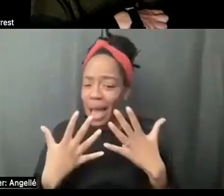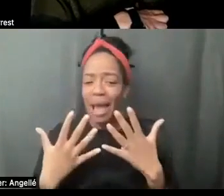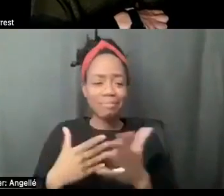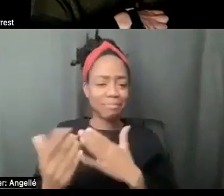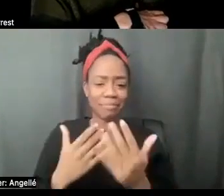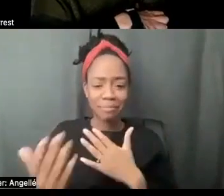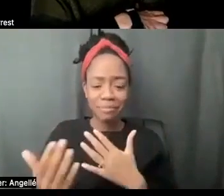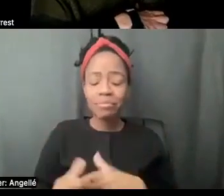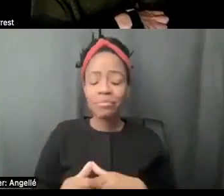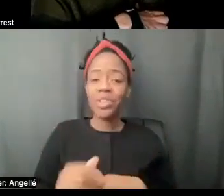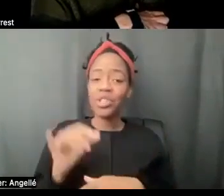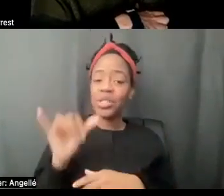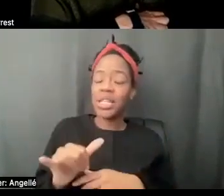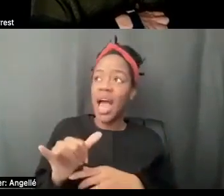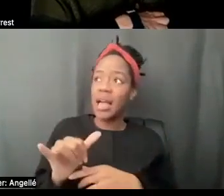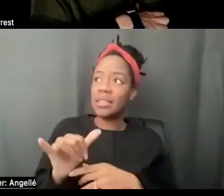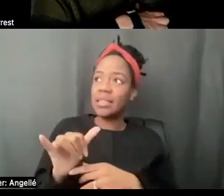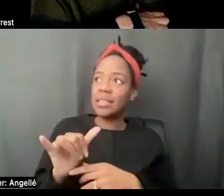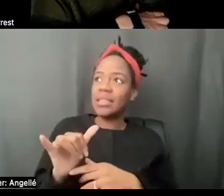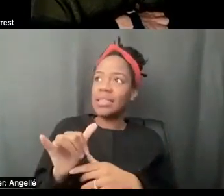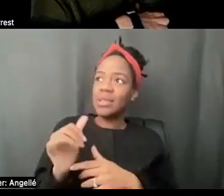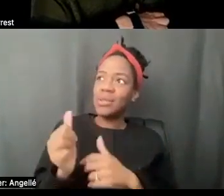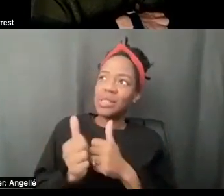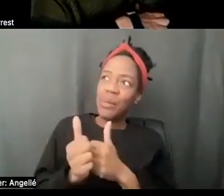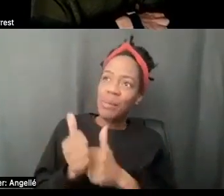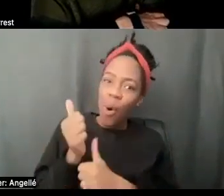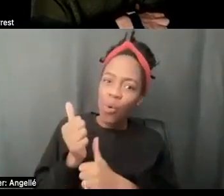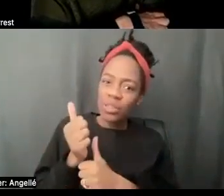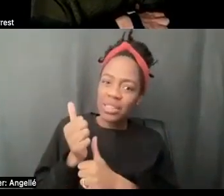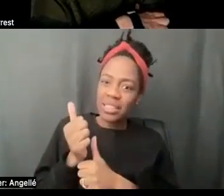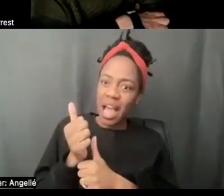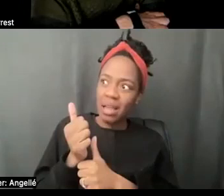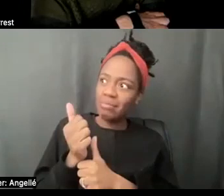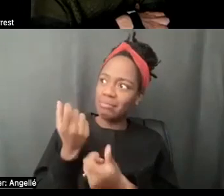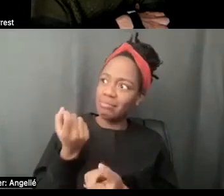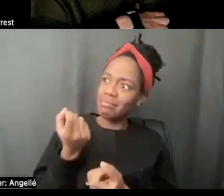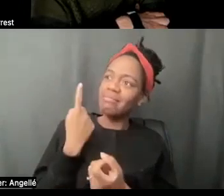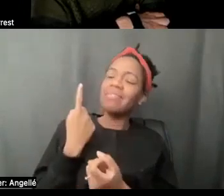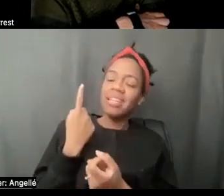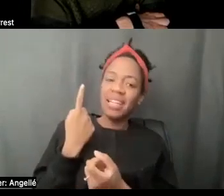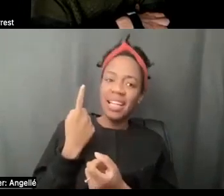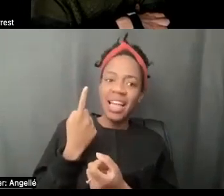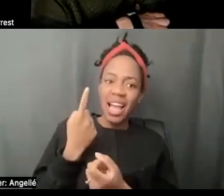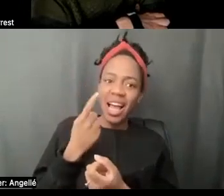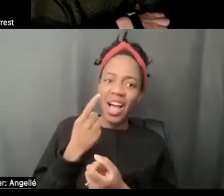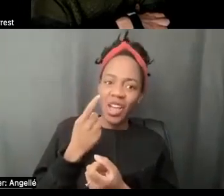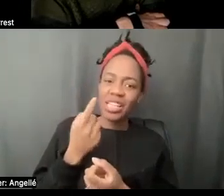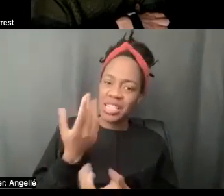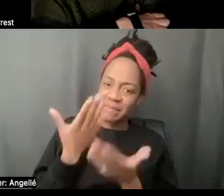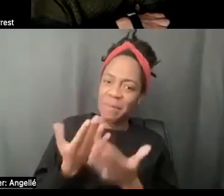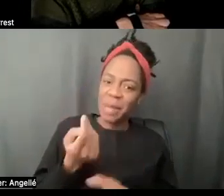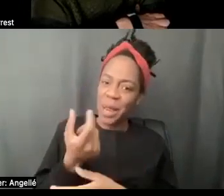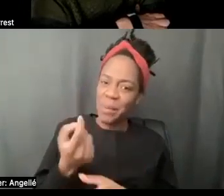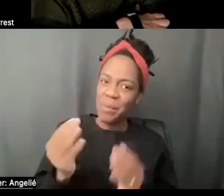that was the most realization to me that, you know what? This might be a little bit more than just